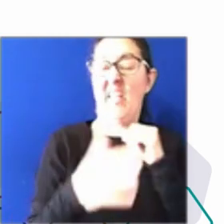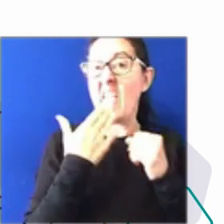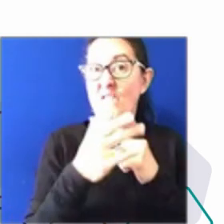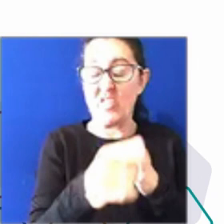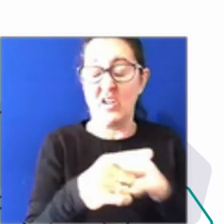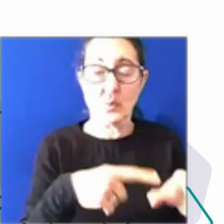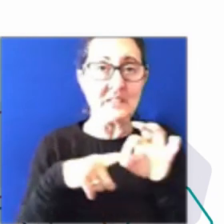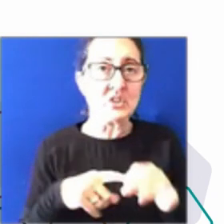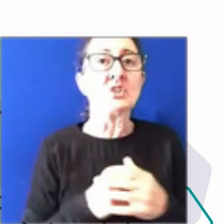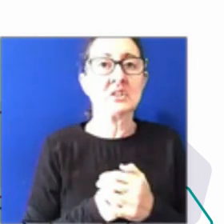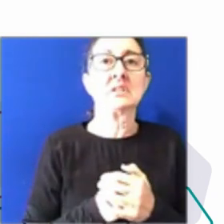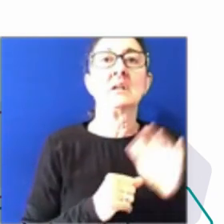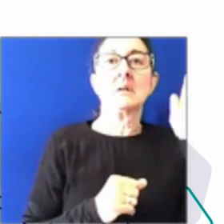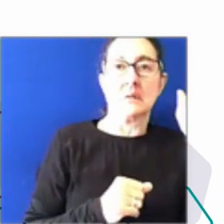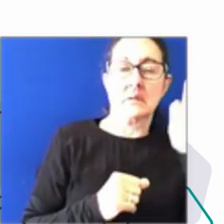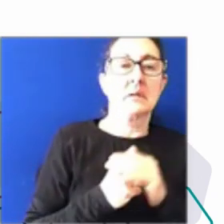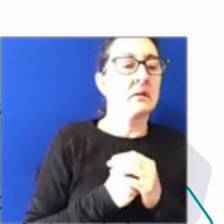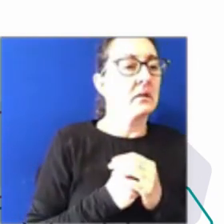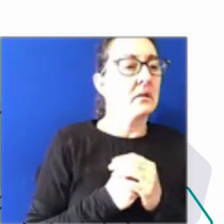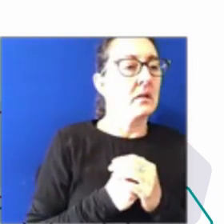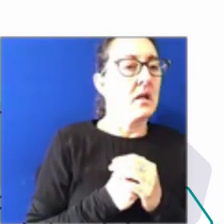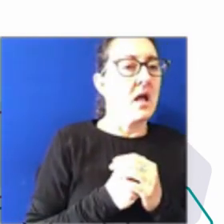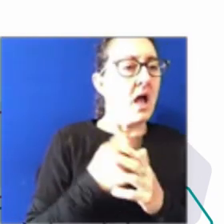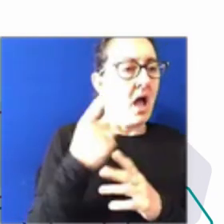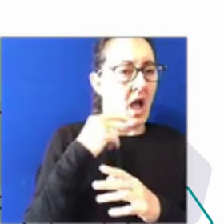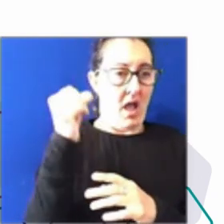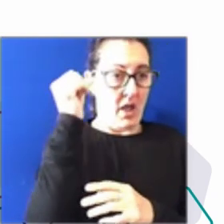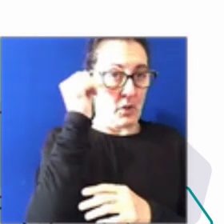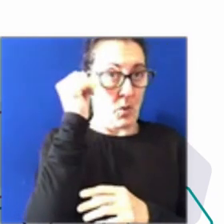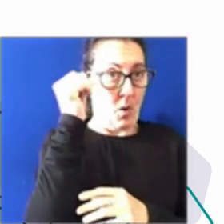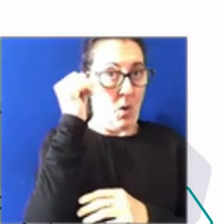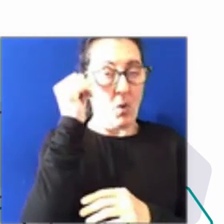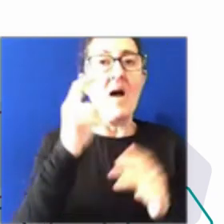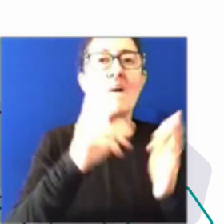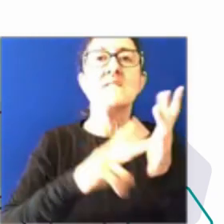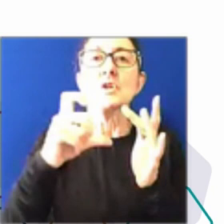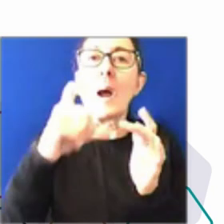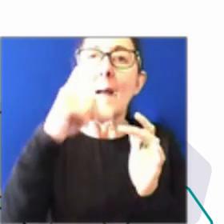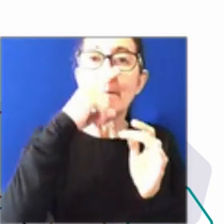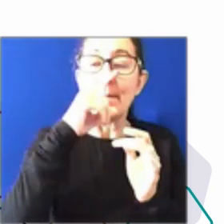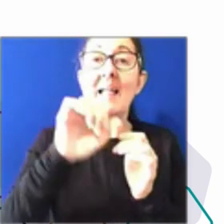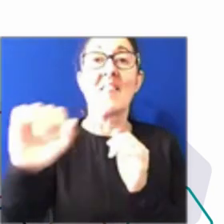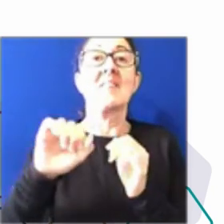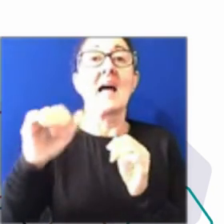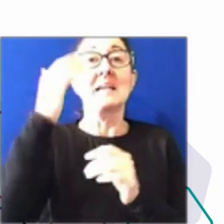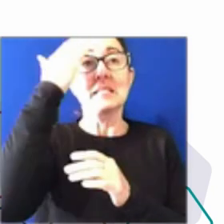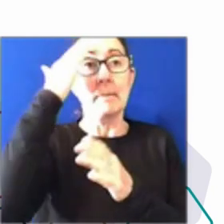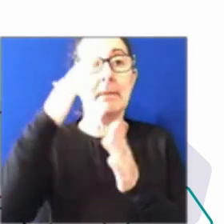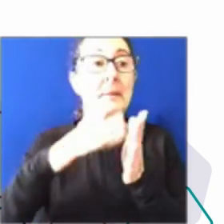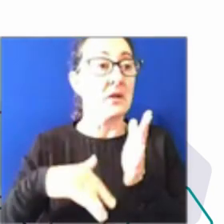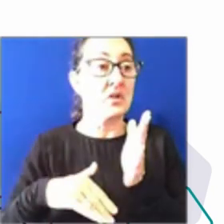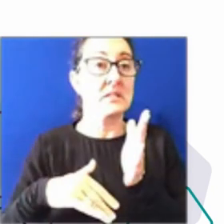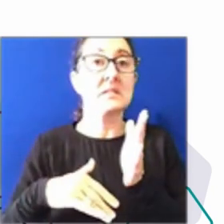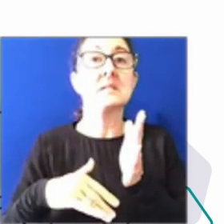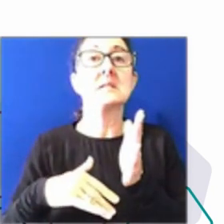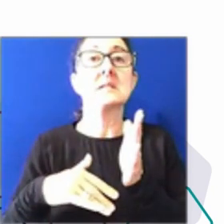I know that the experience of Victorians and not just Melbourne people, because when, if you're in country of Victoria, you had that, you